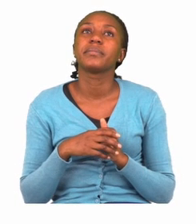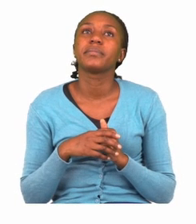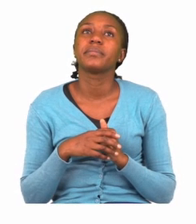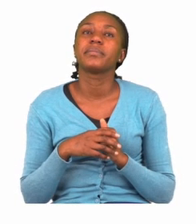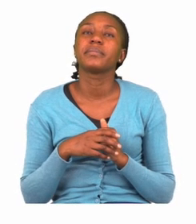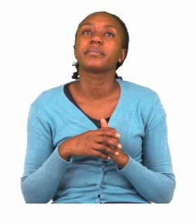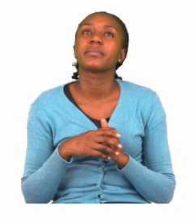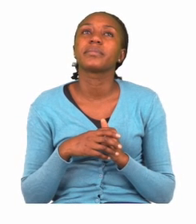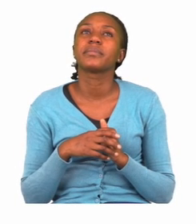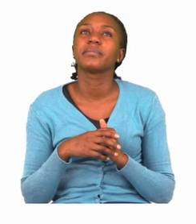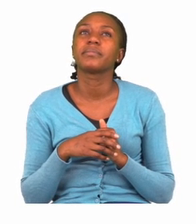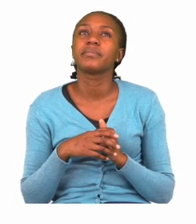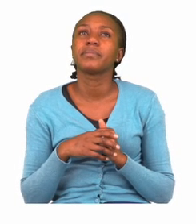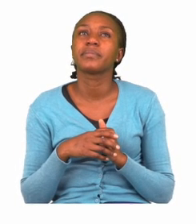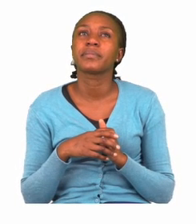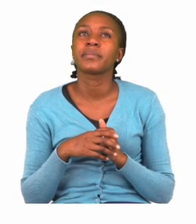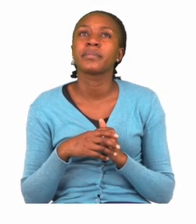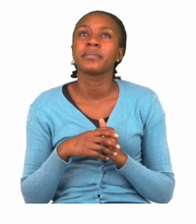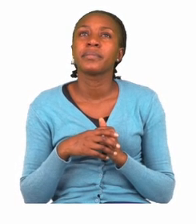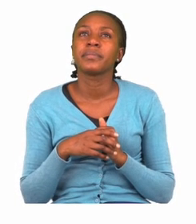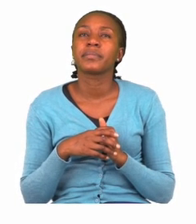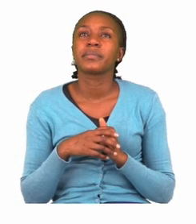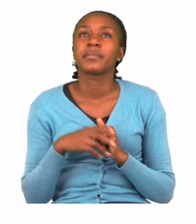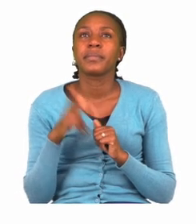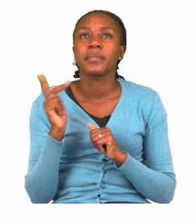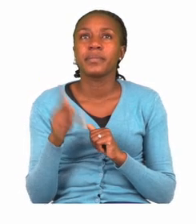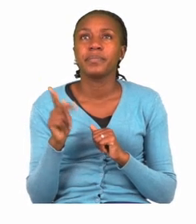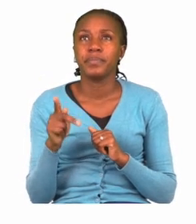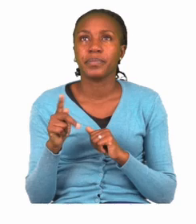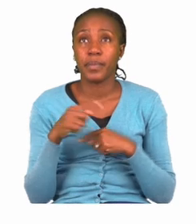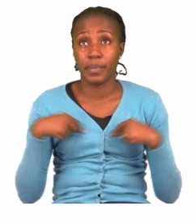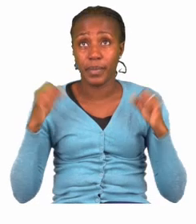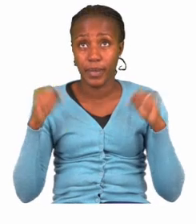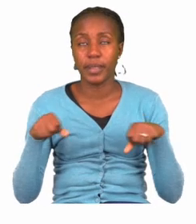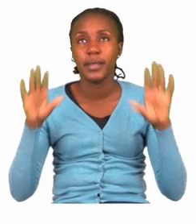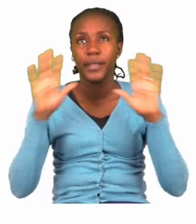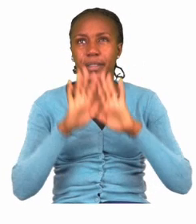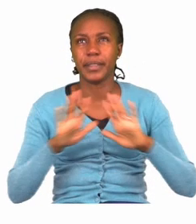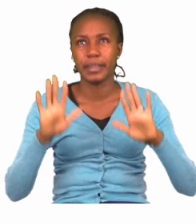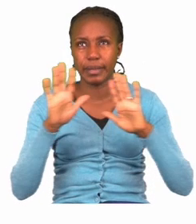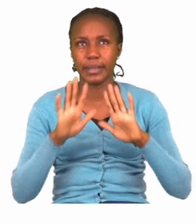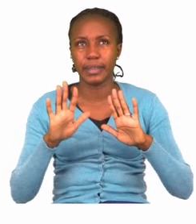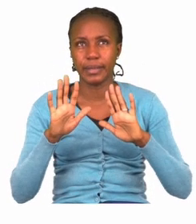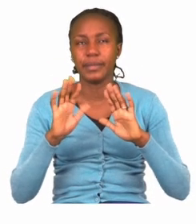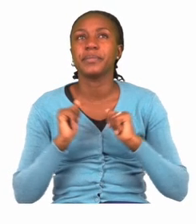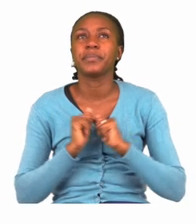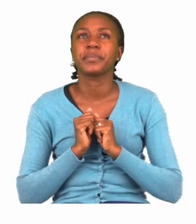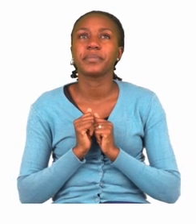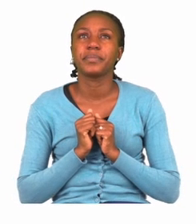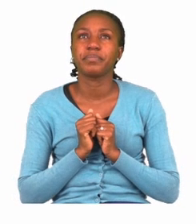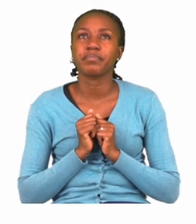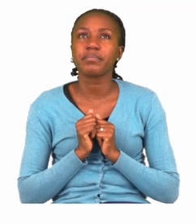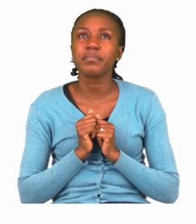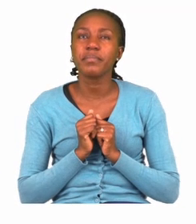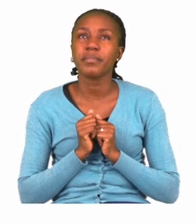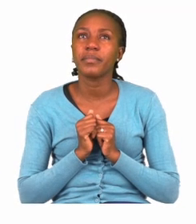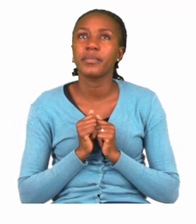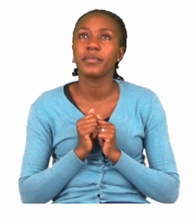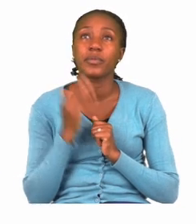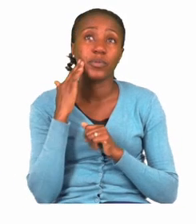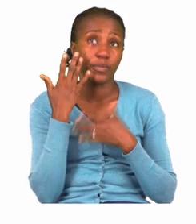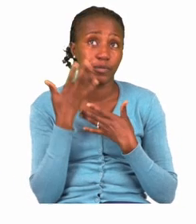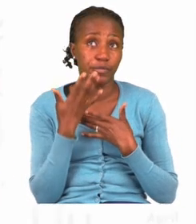it says we have to also color the popsicles. So once you are done